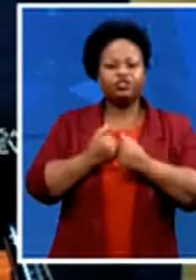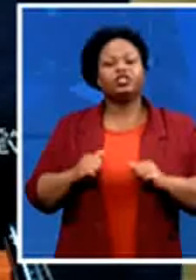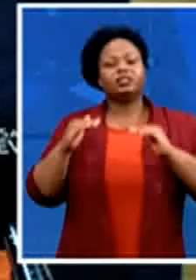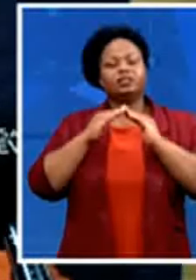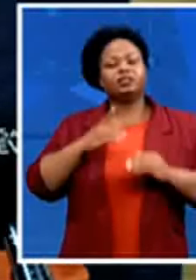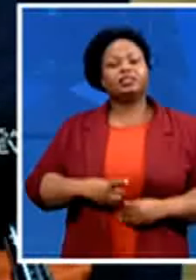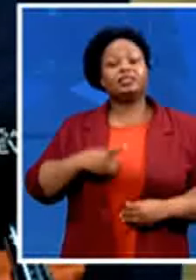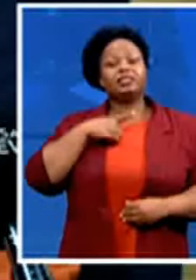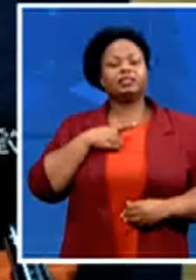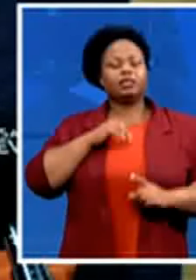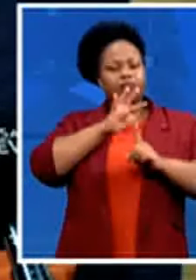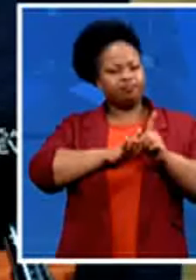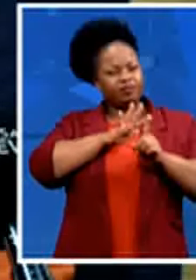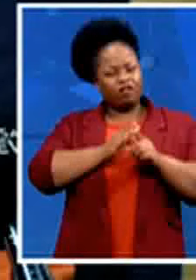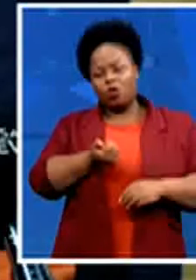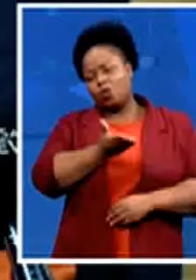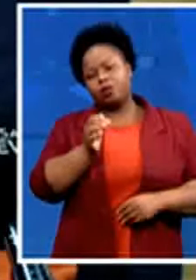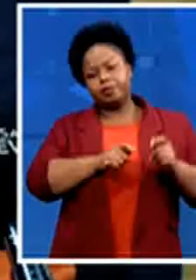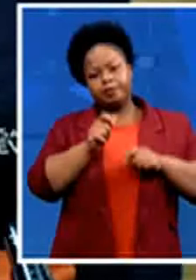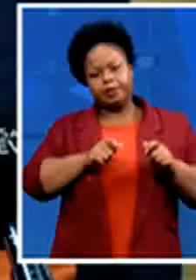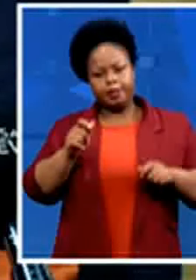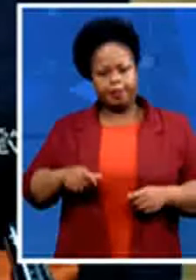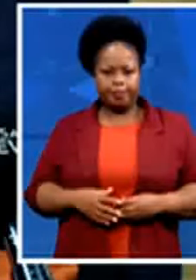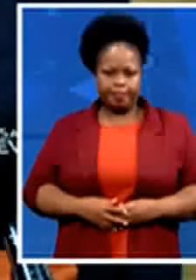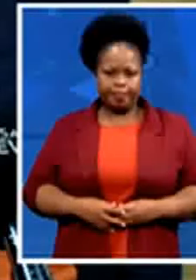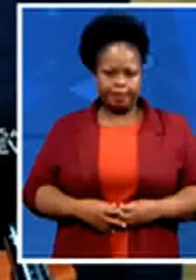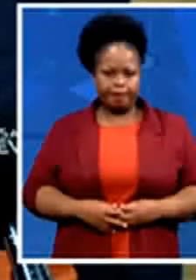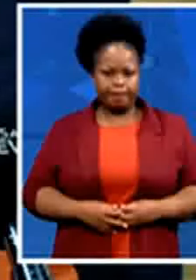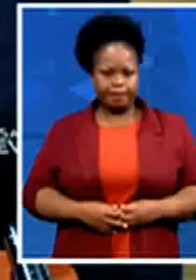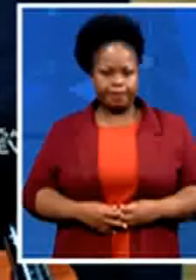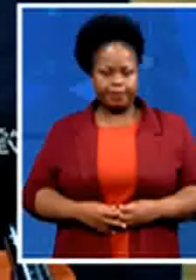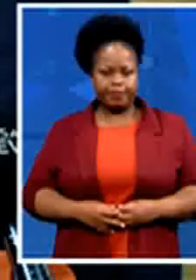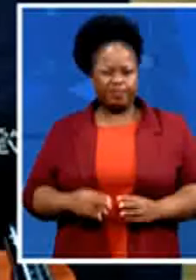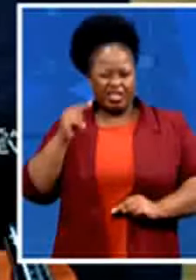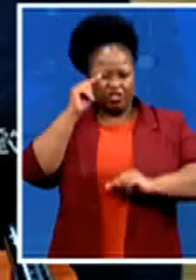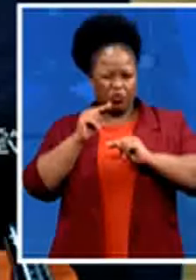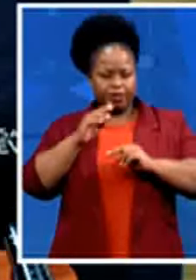all briefly on the good local manifesto